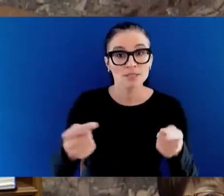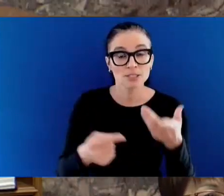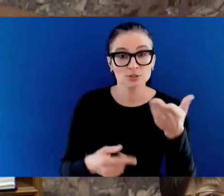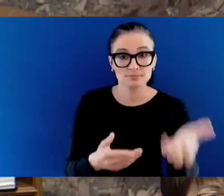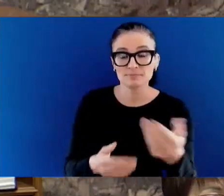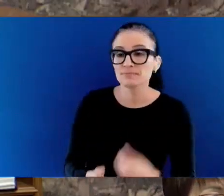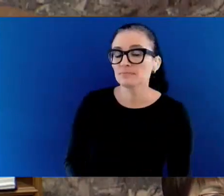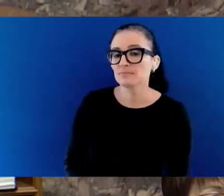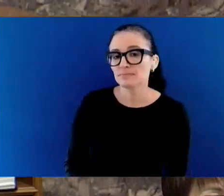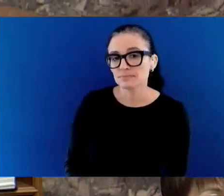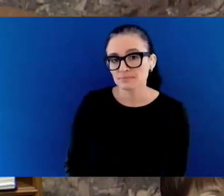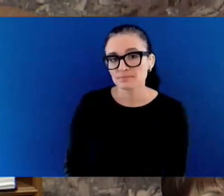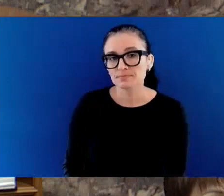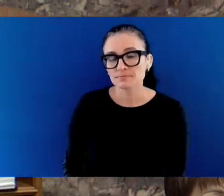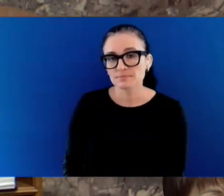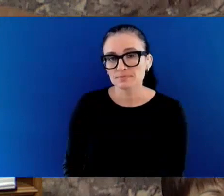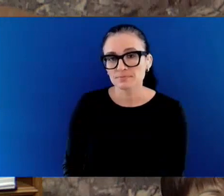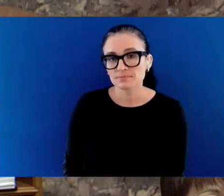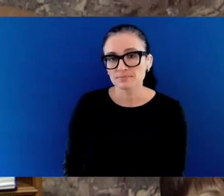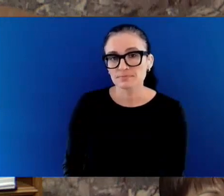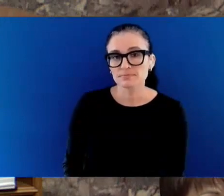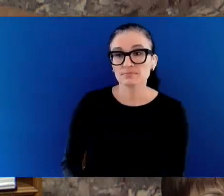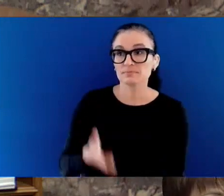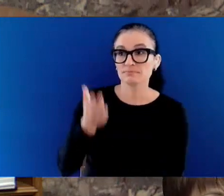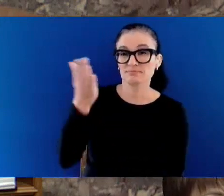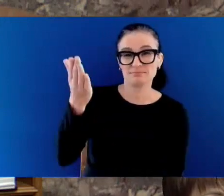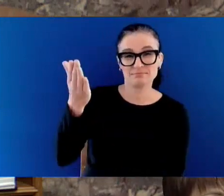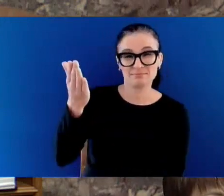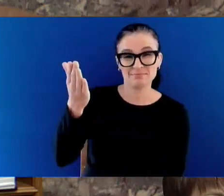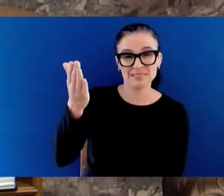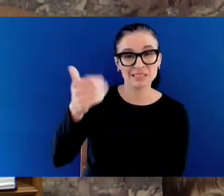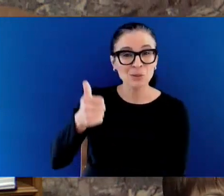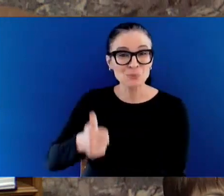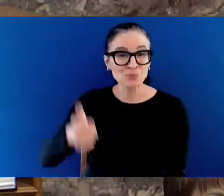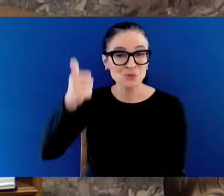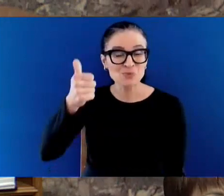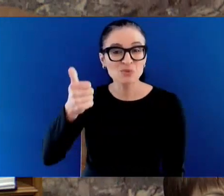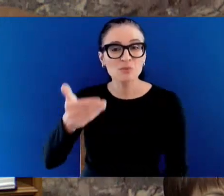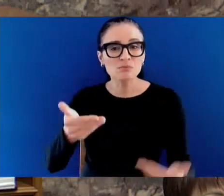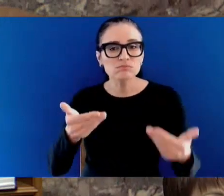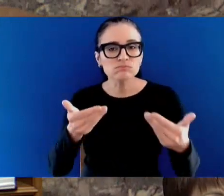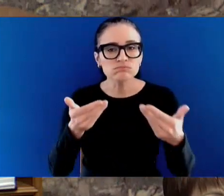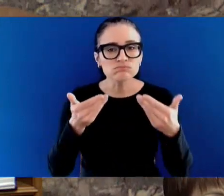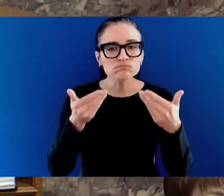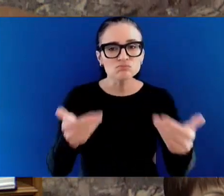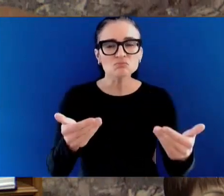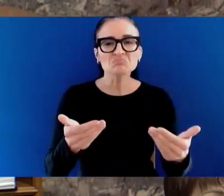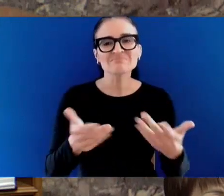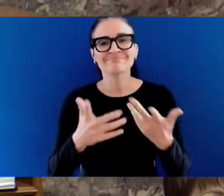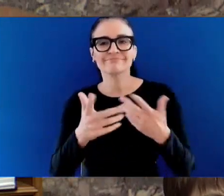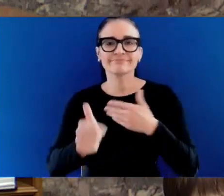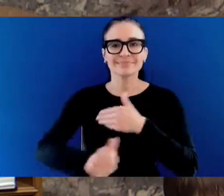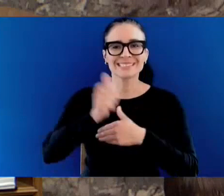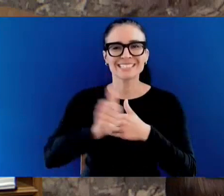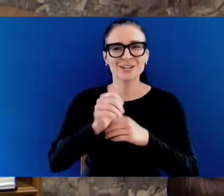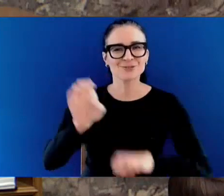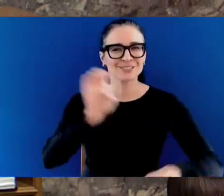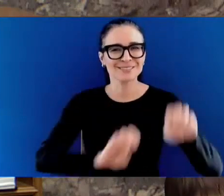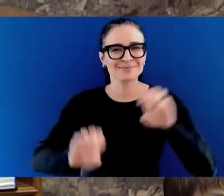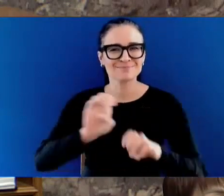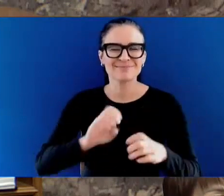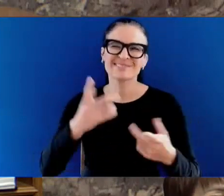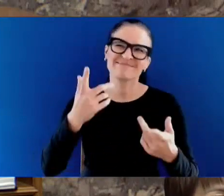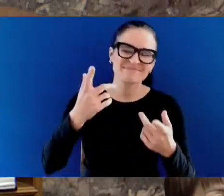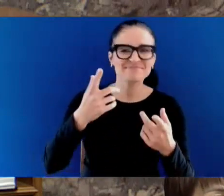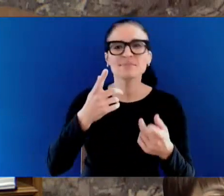Premier's dangerous experiment to decriminalize and normalize the use of hard, dangerous drugs has devastated lives